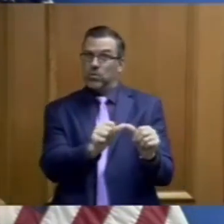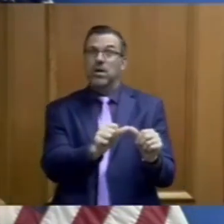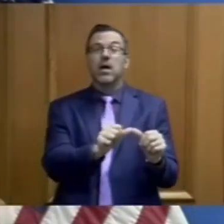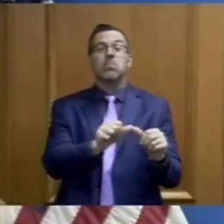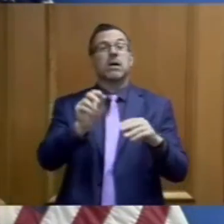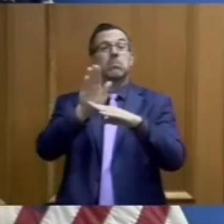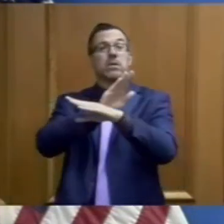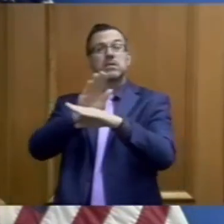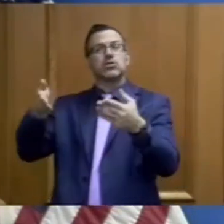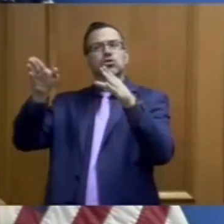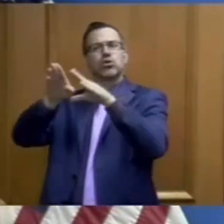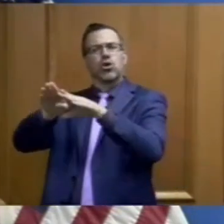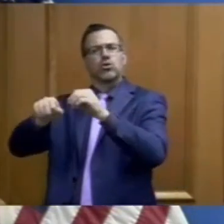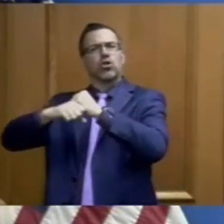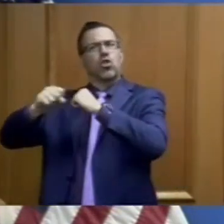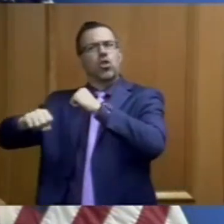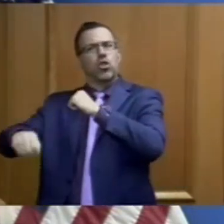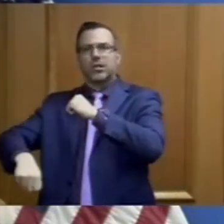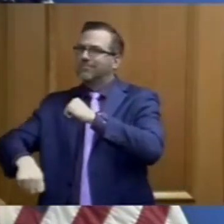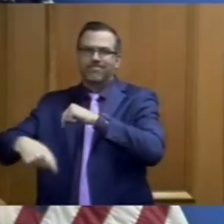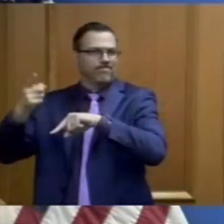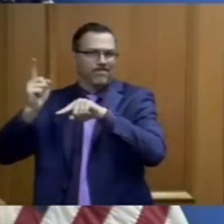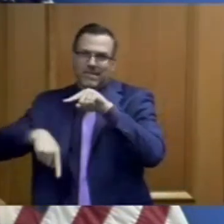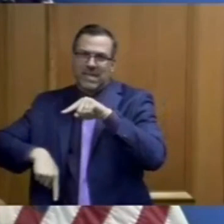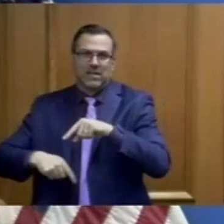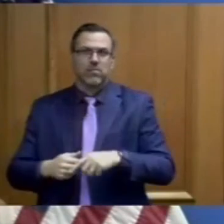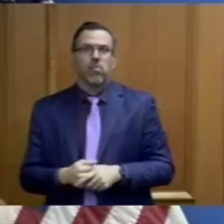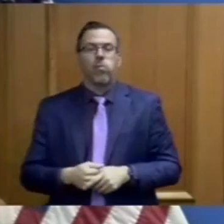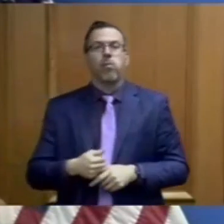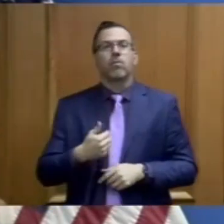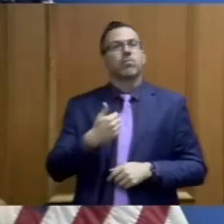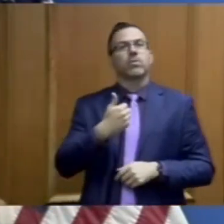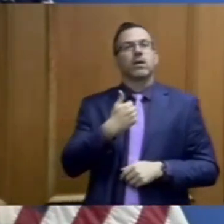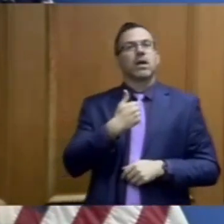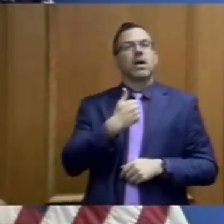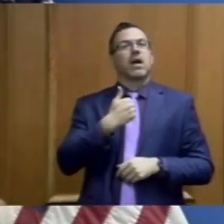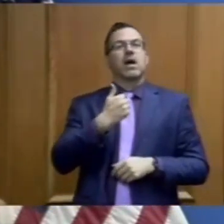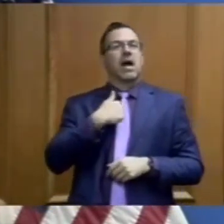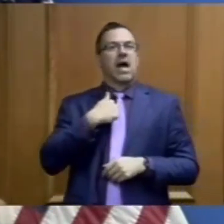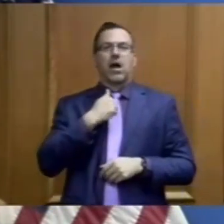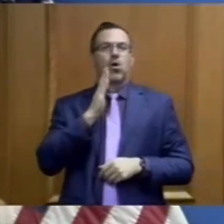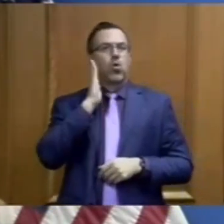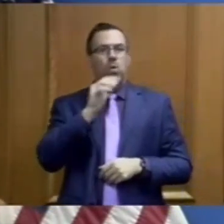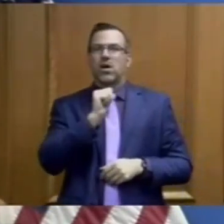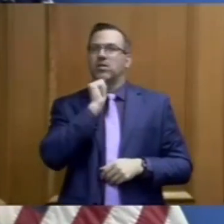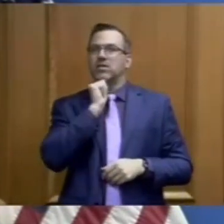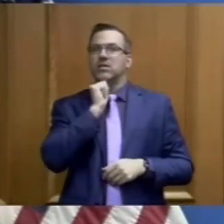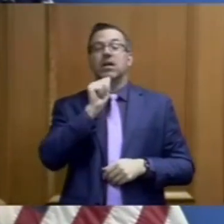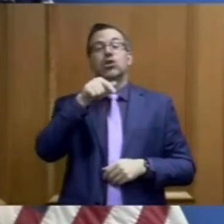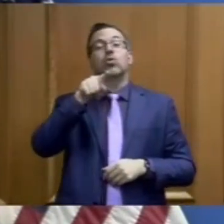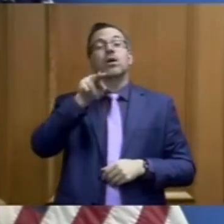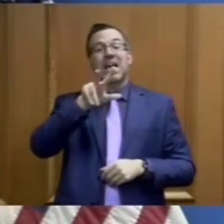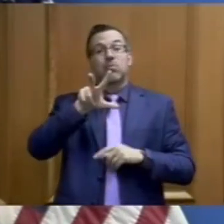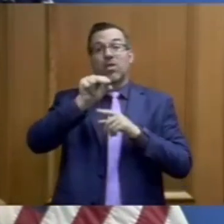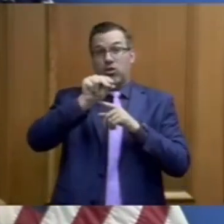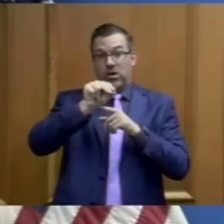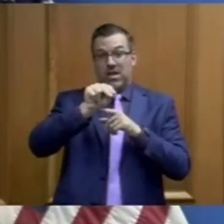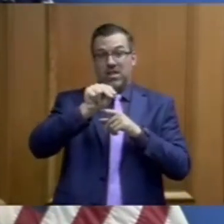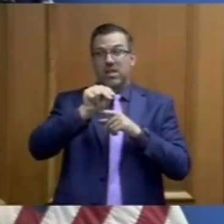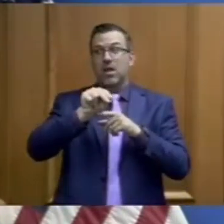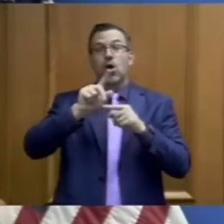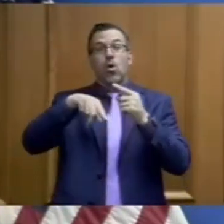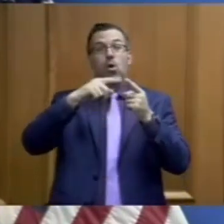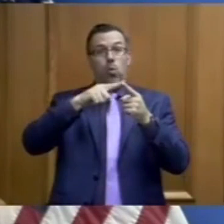emphasize social distancing for Tennesseans, I will not extend the safer at home order past April 30th. And